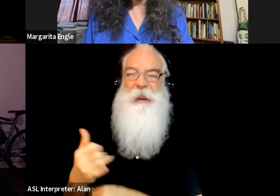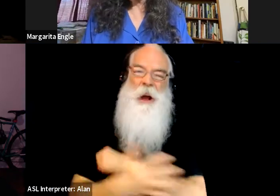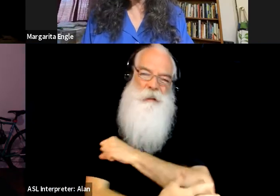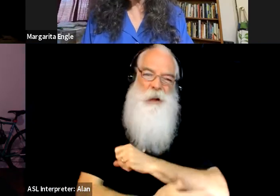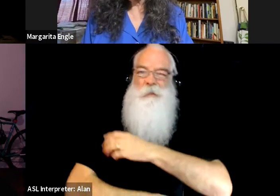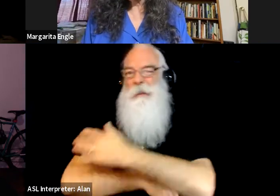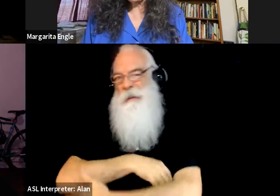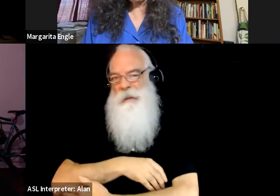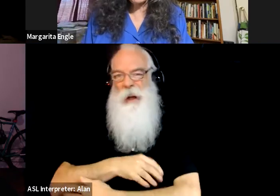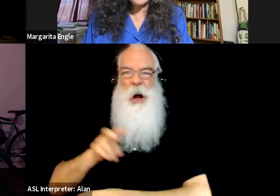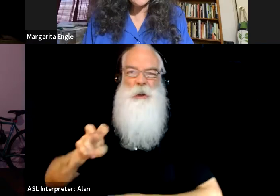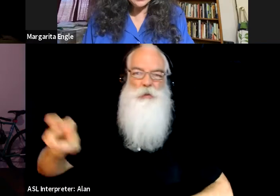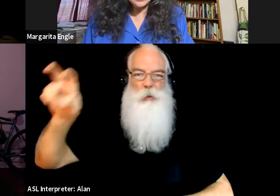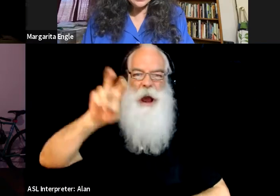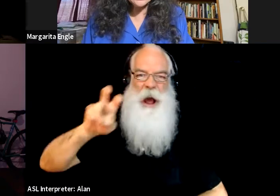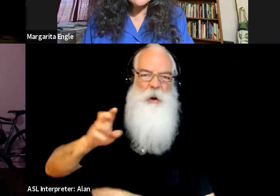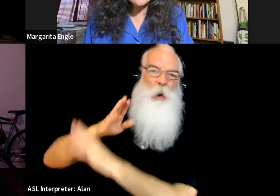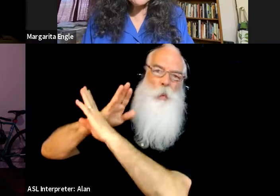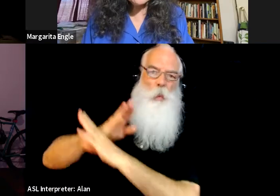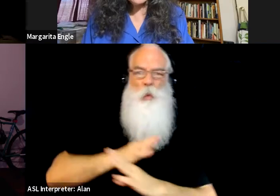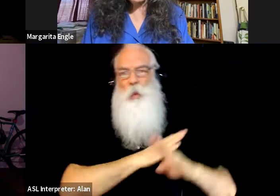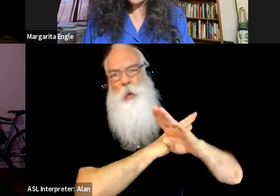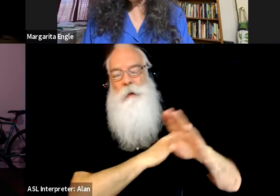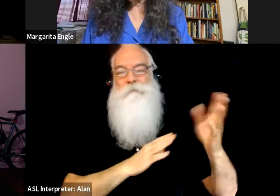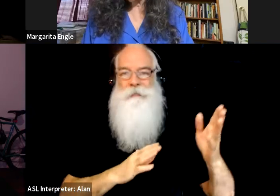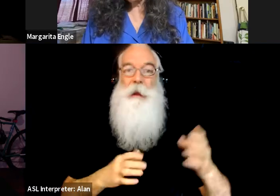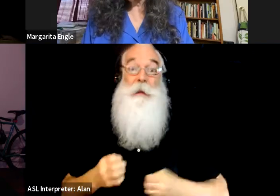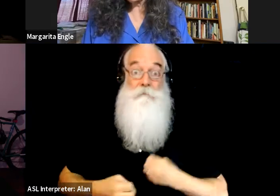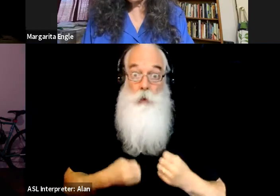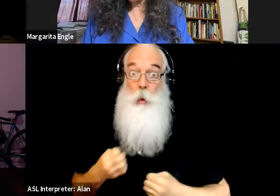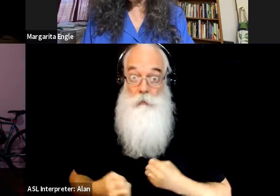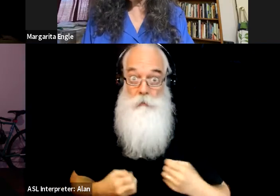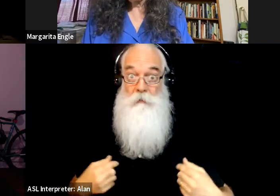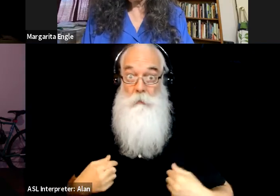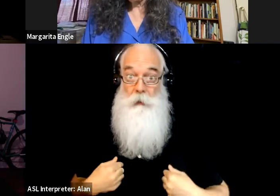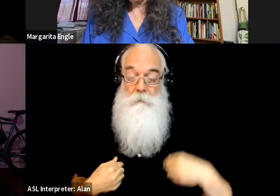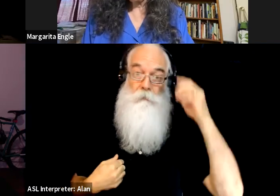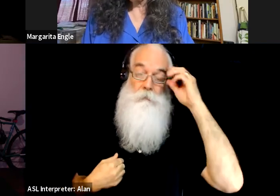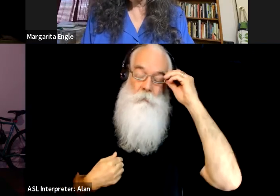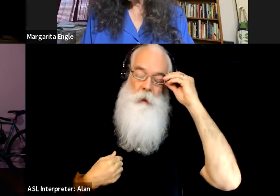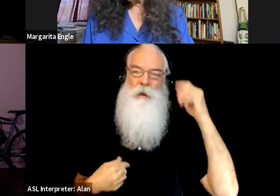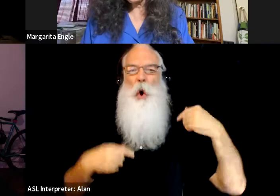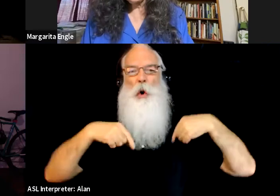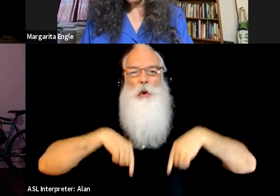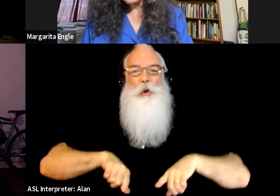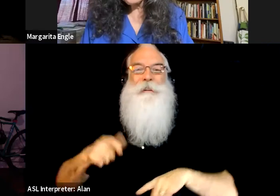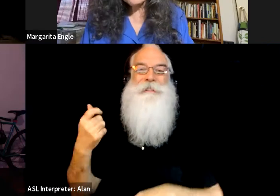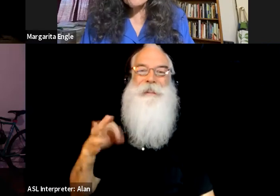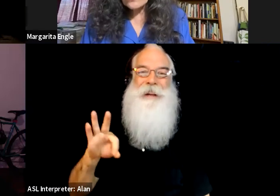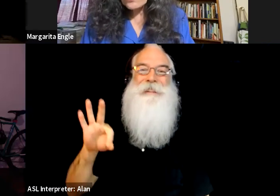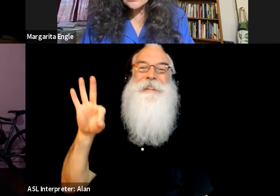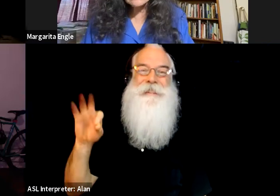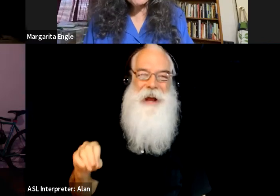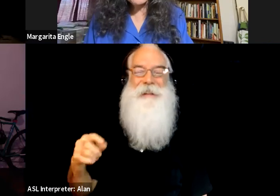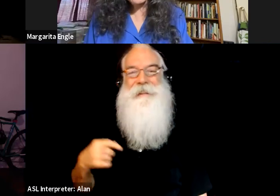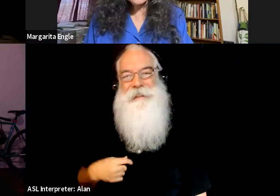was a very emotional time for me, and I continued to go back throughout the 90s, uh, with suitcases full